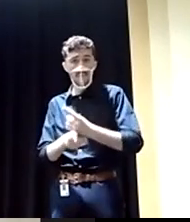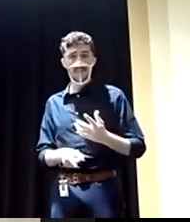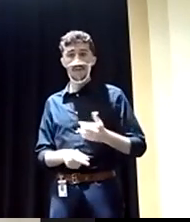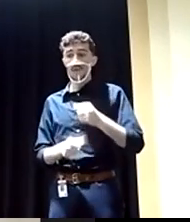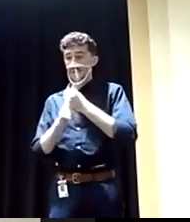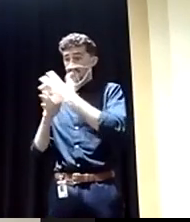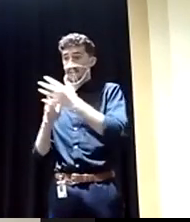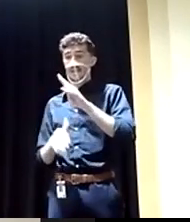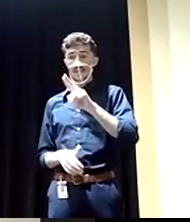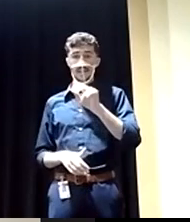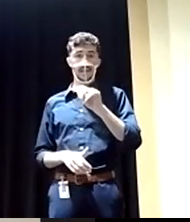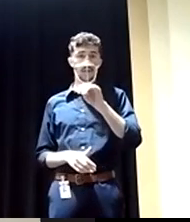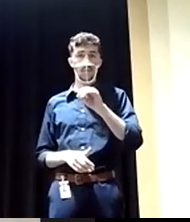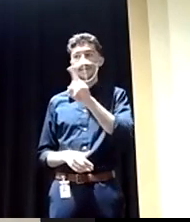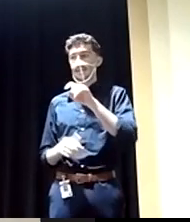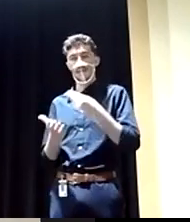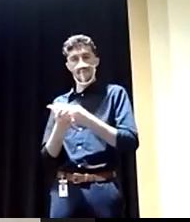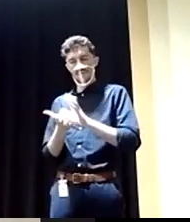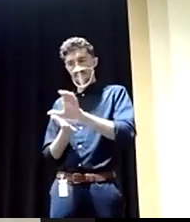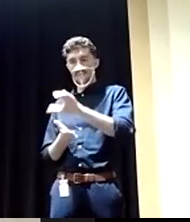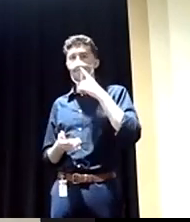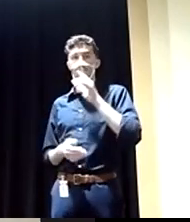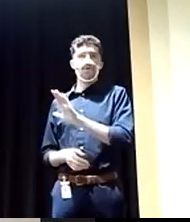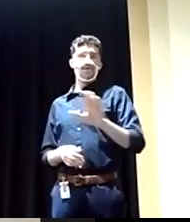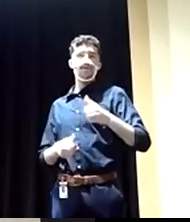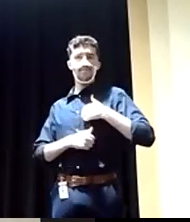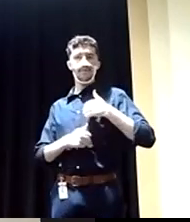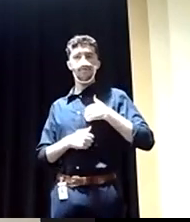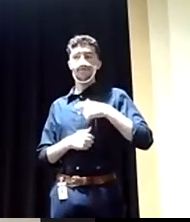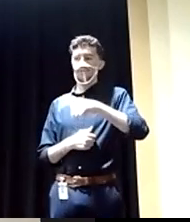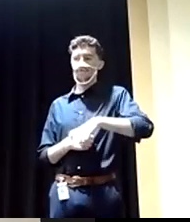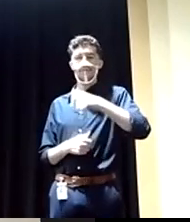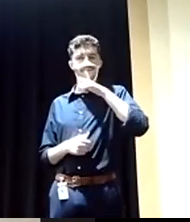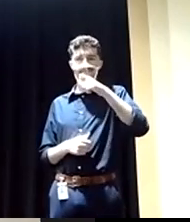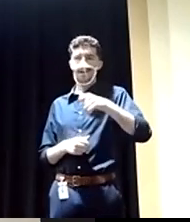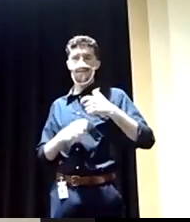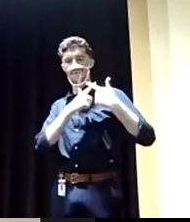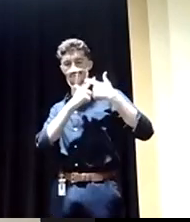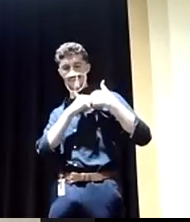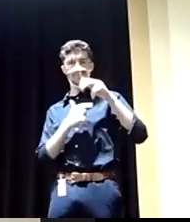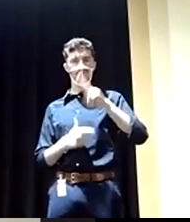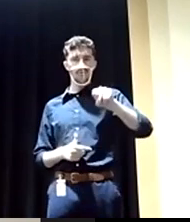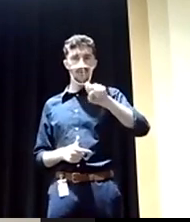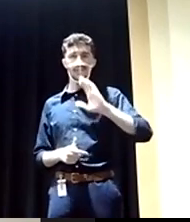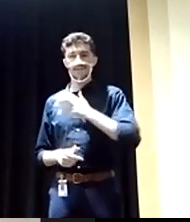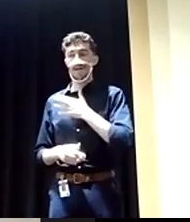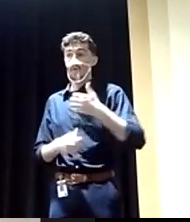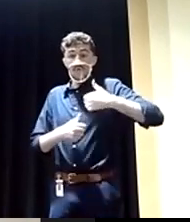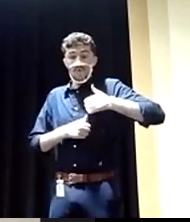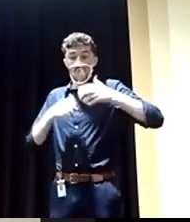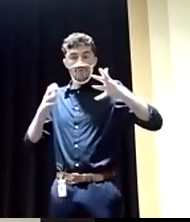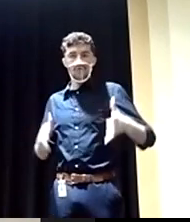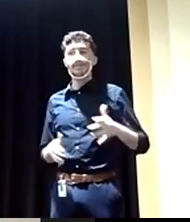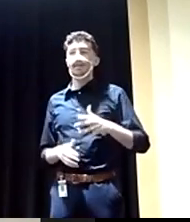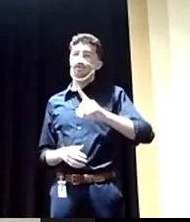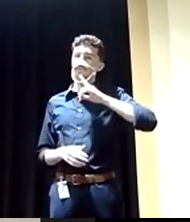NATO need to spend more on their military. It should not be on the backs of the United States. Our soldiers, they need to